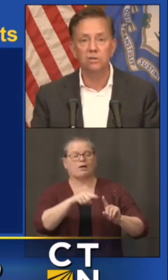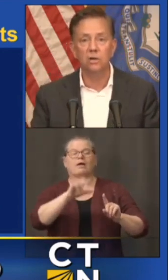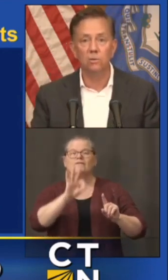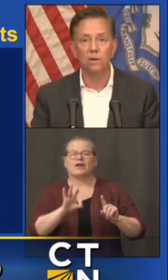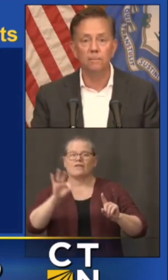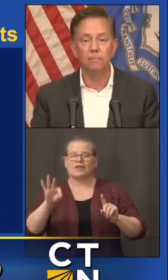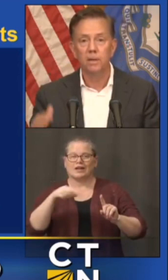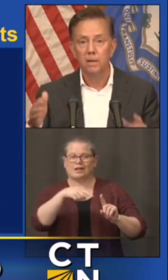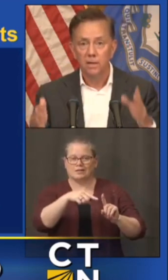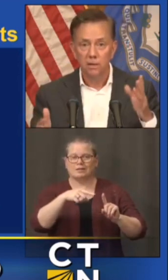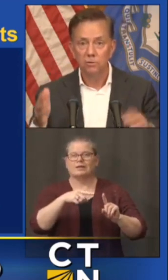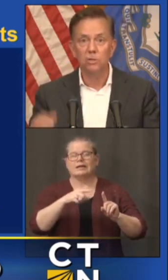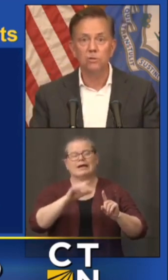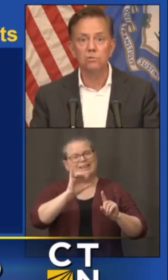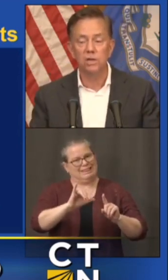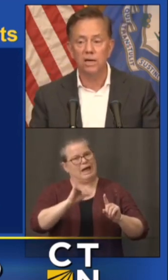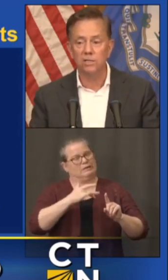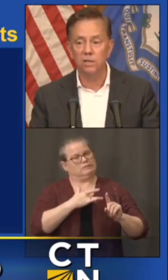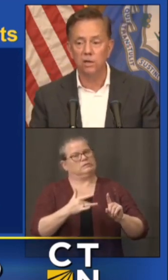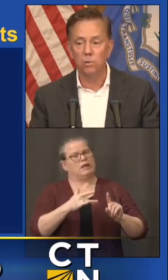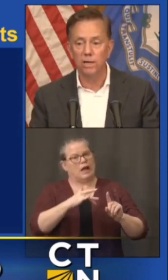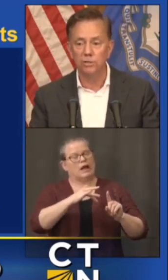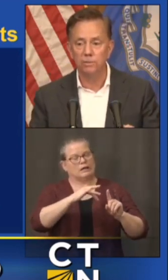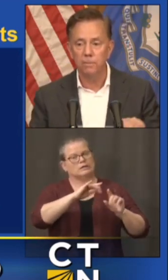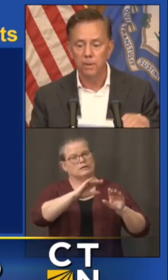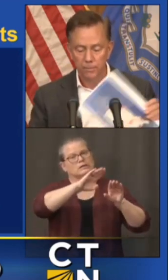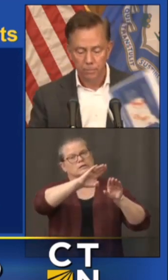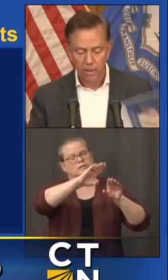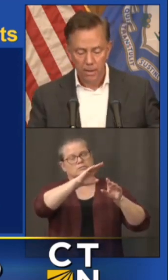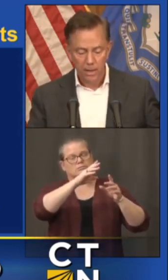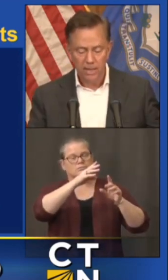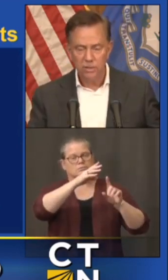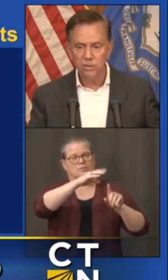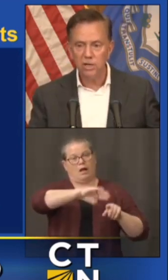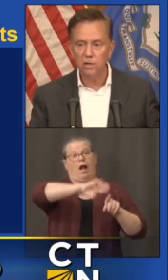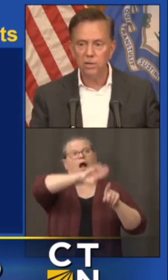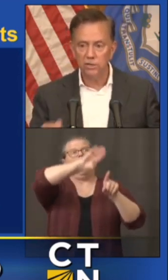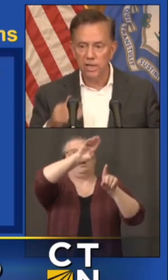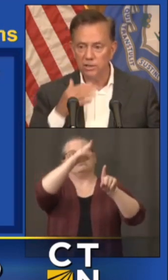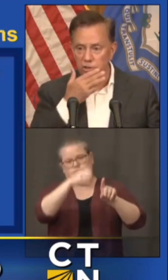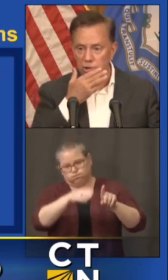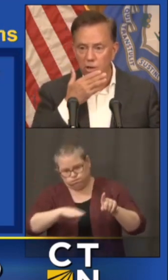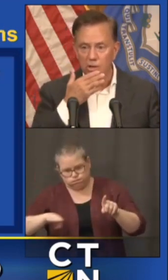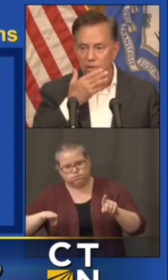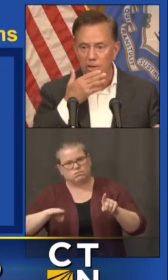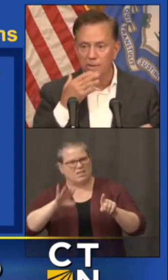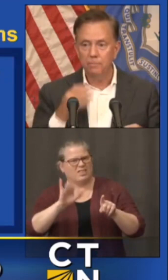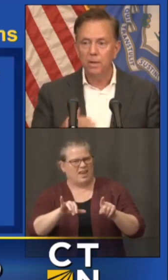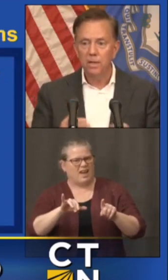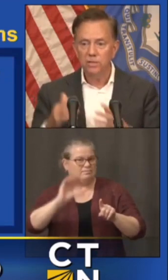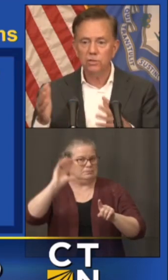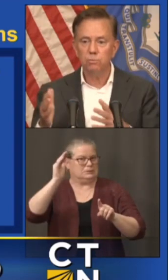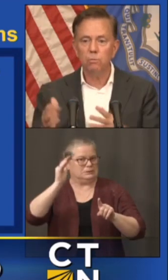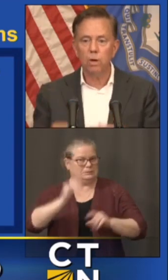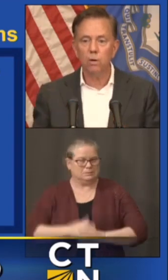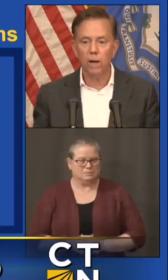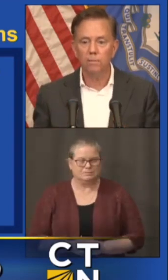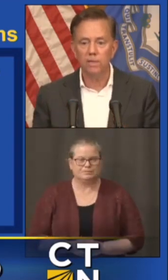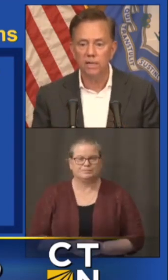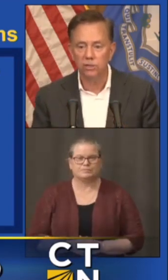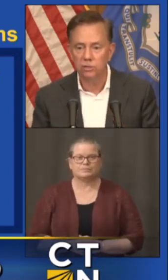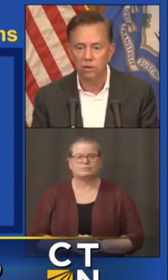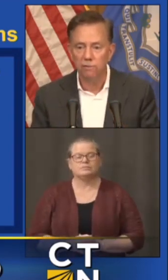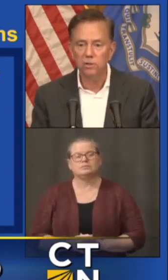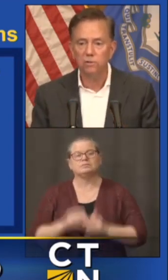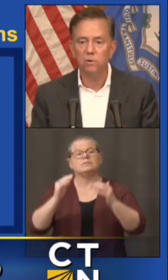stick so those are the two sides of the equation I could just tell you on this next chart this is what our